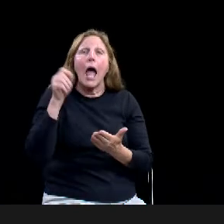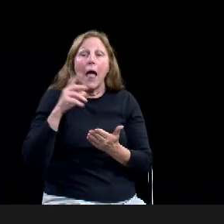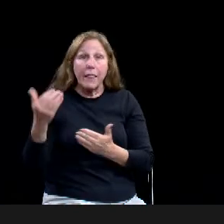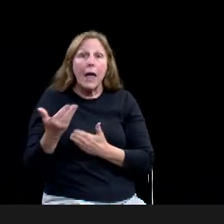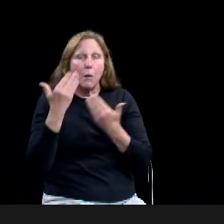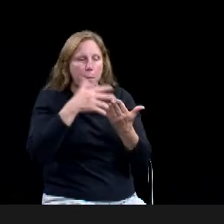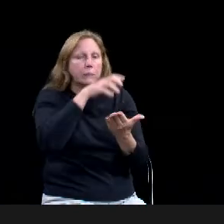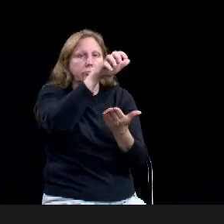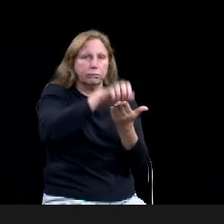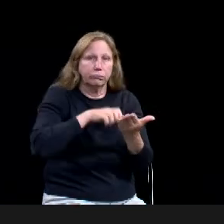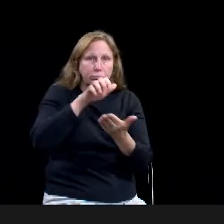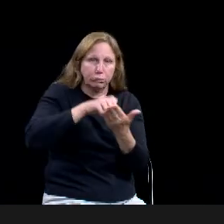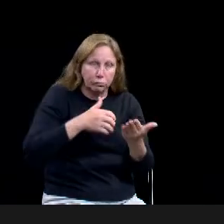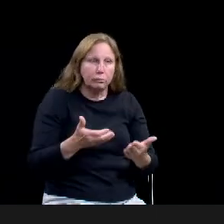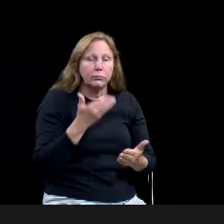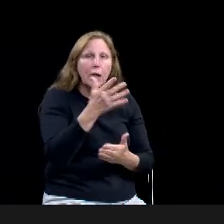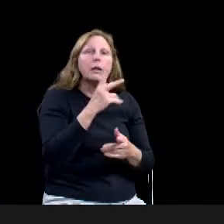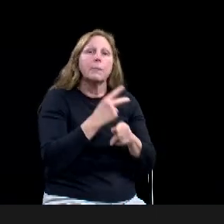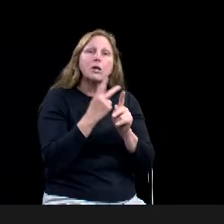Next slide, please.